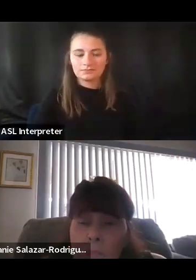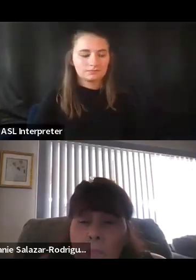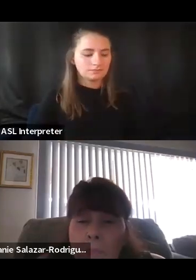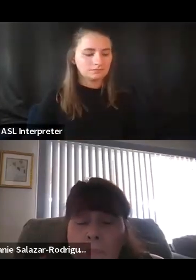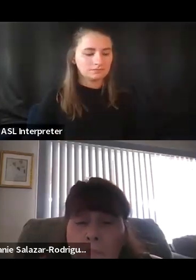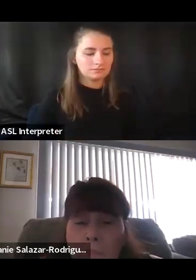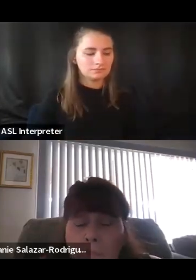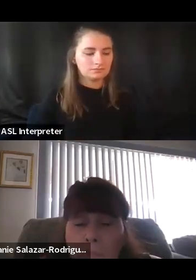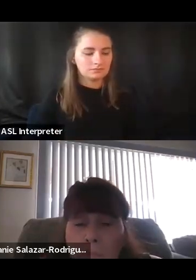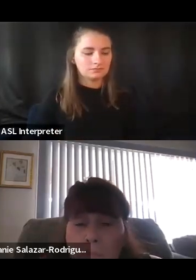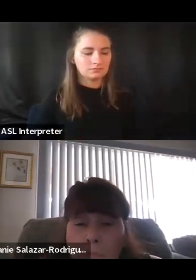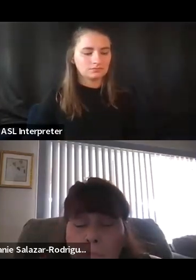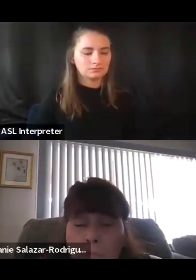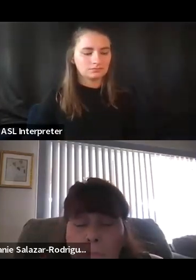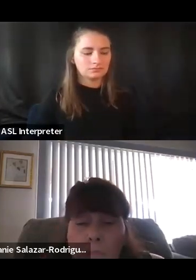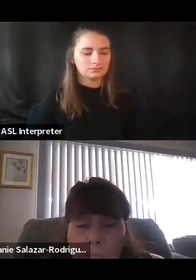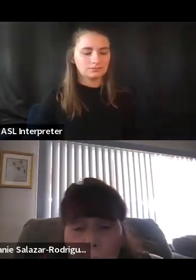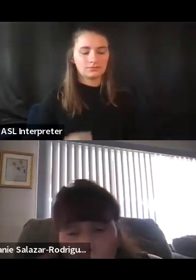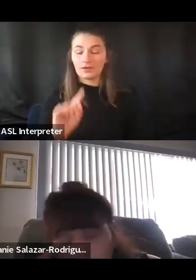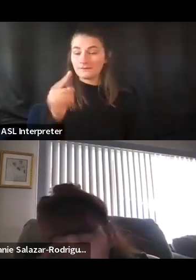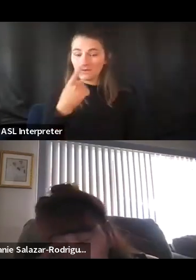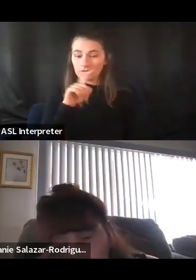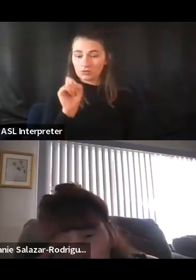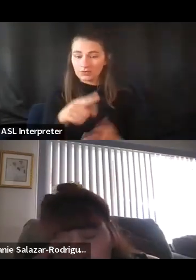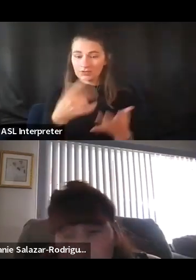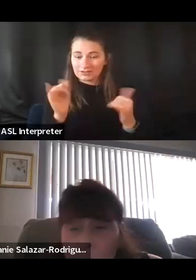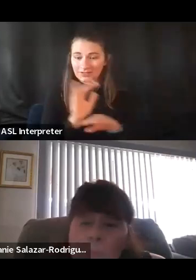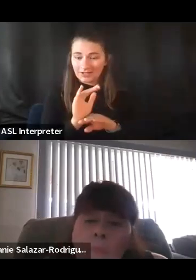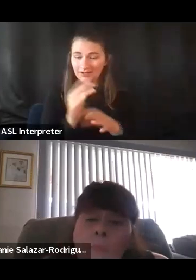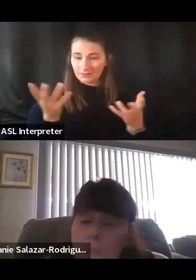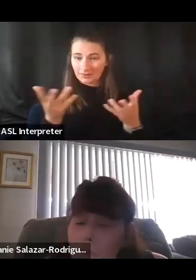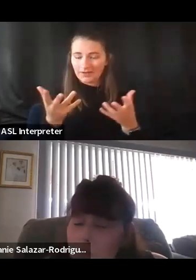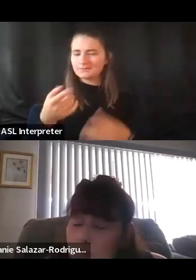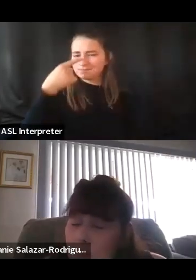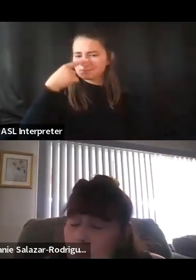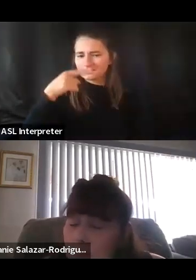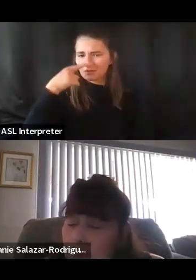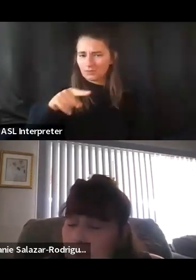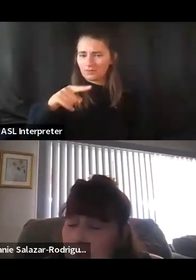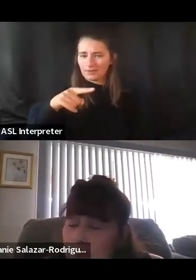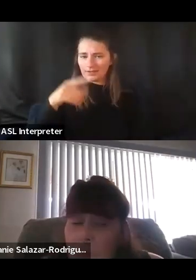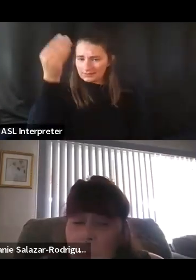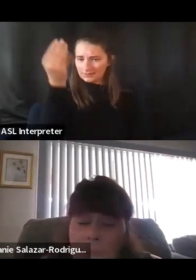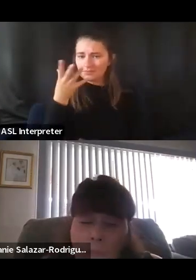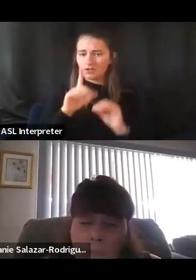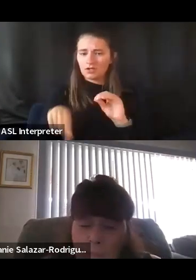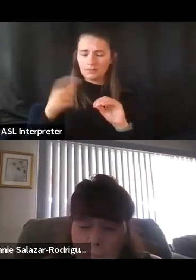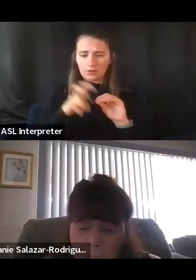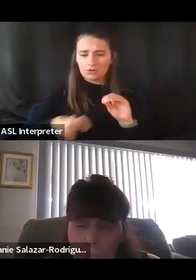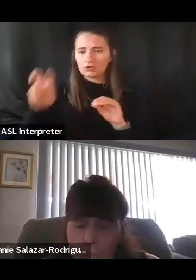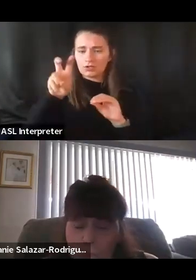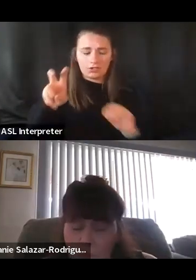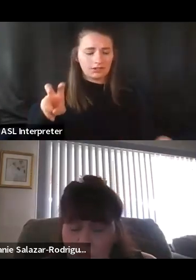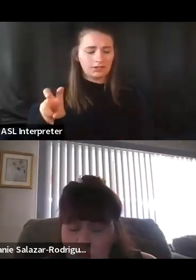And our first question tonight is can you share your journey into the disability advocacy as a person